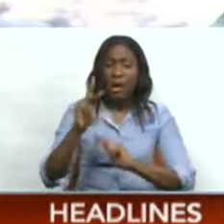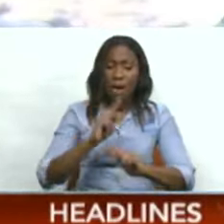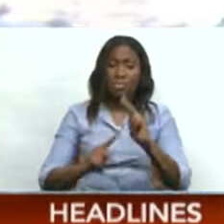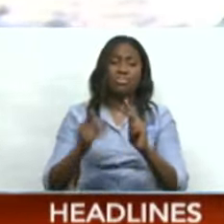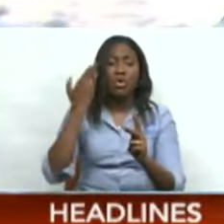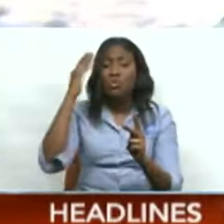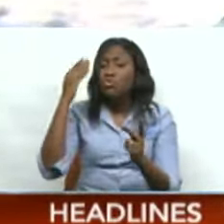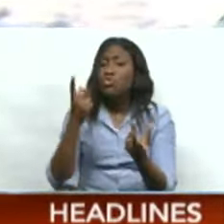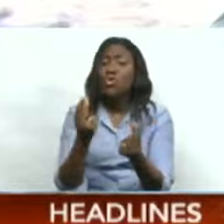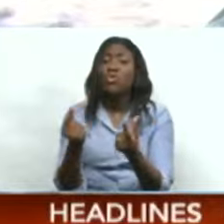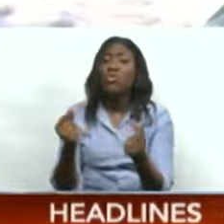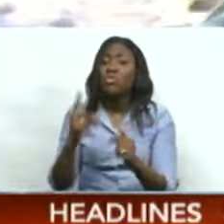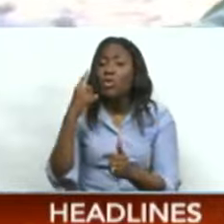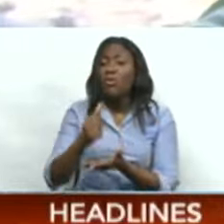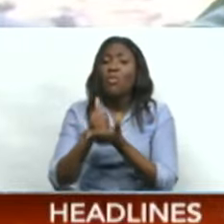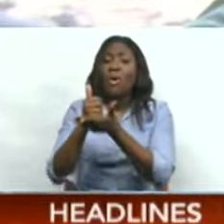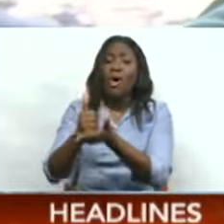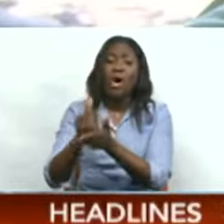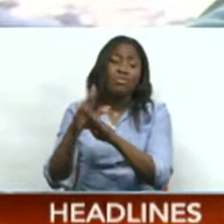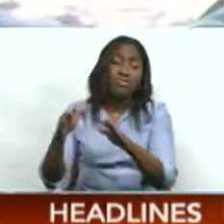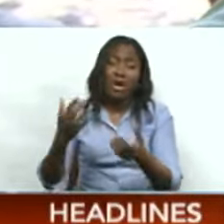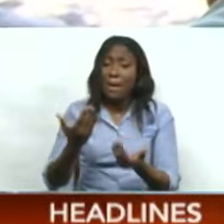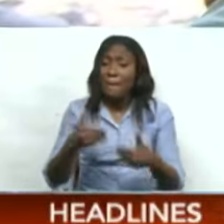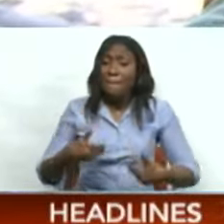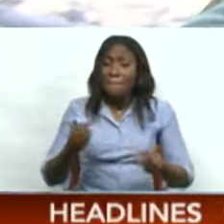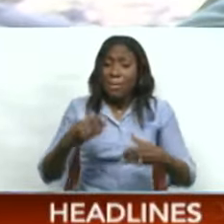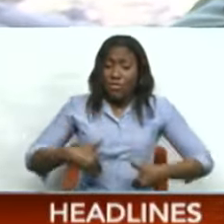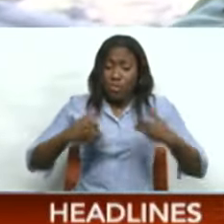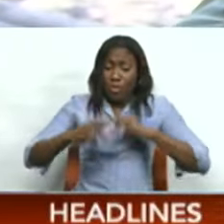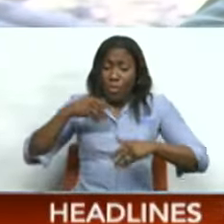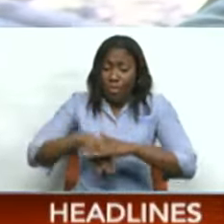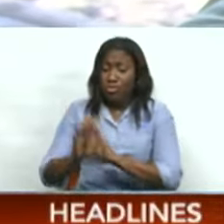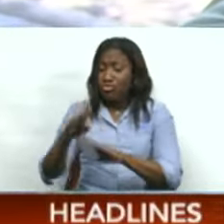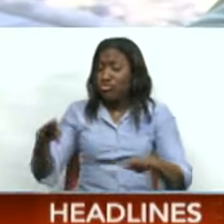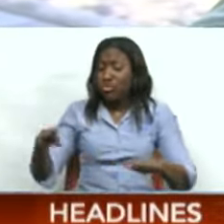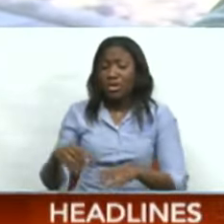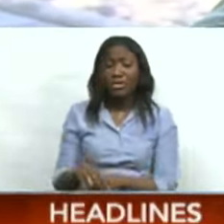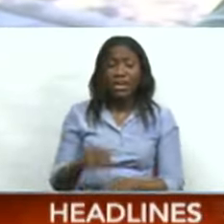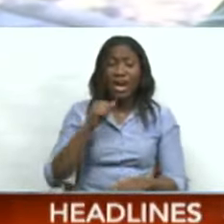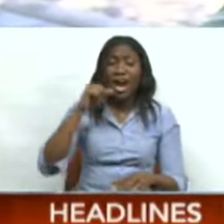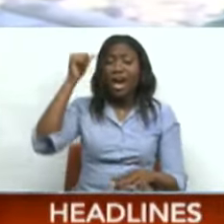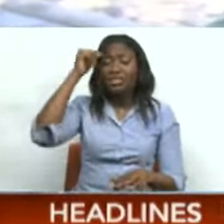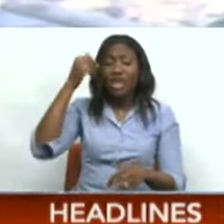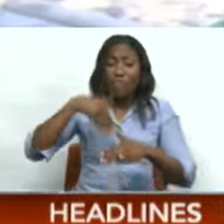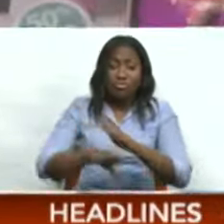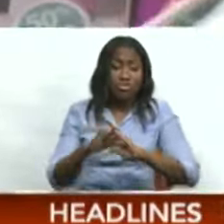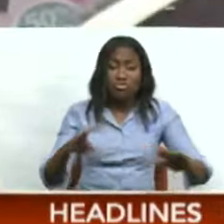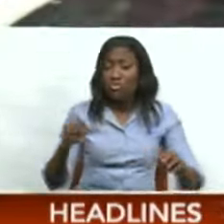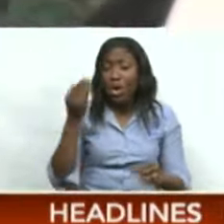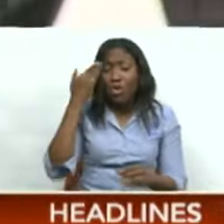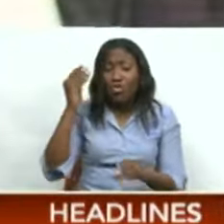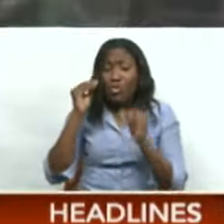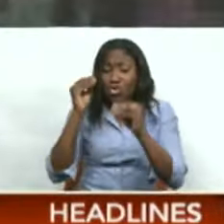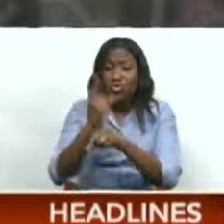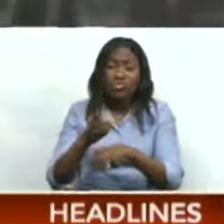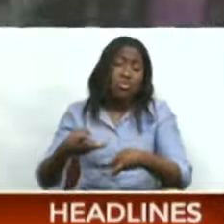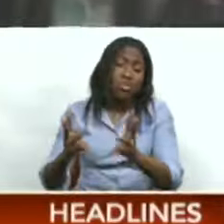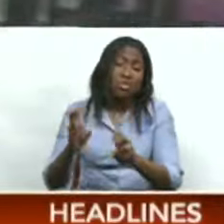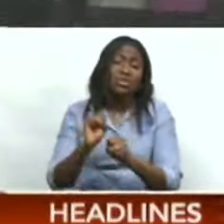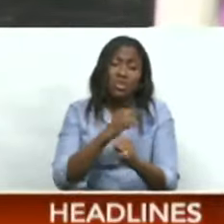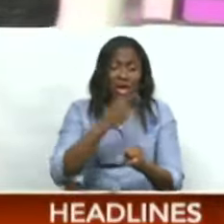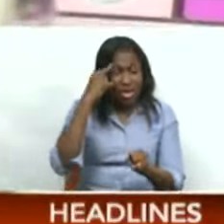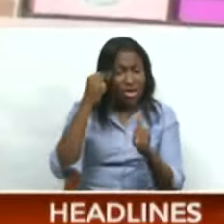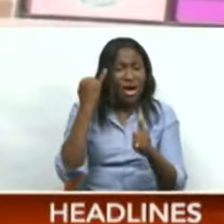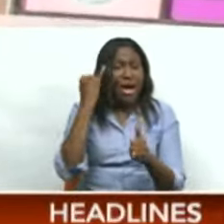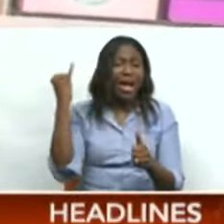don't know what they're doing, plenty of making children, and plenty of adults make children and don't even know what to do. I don't see why not. I believe it's a